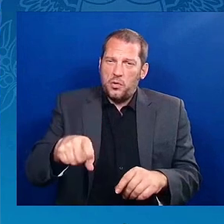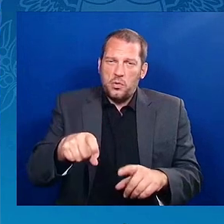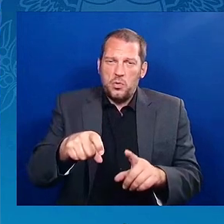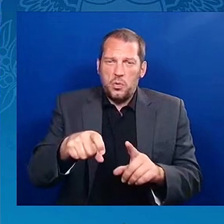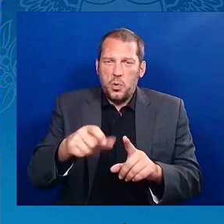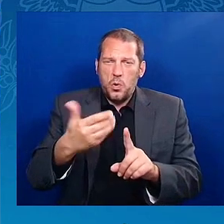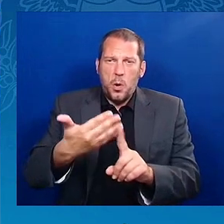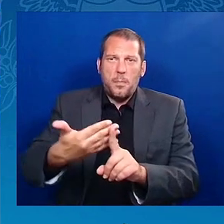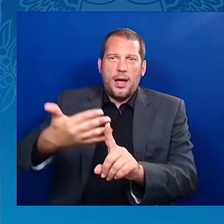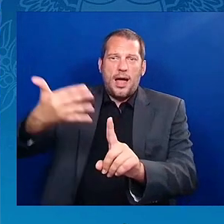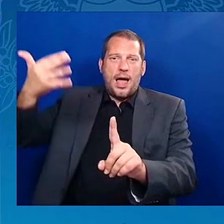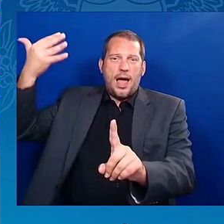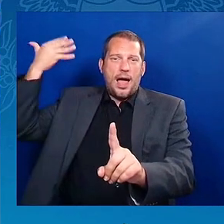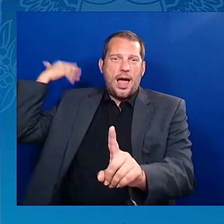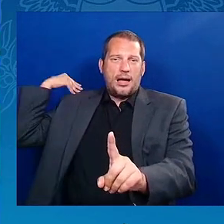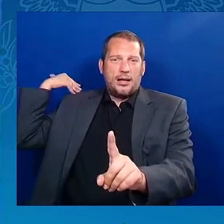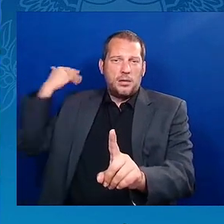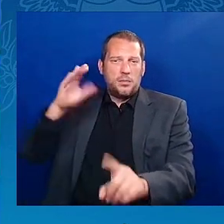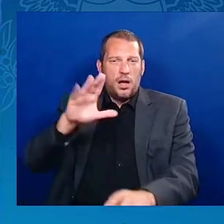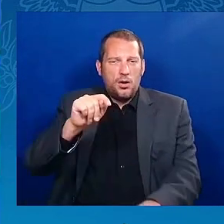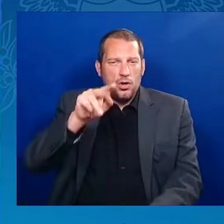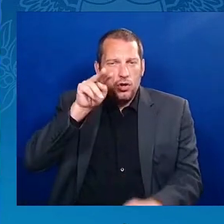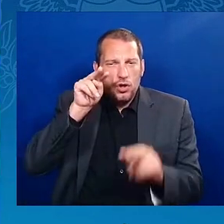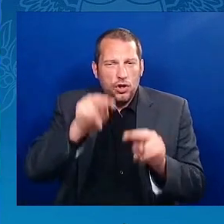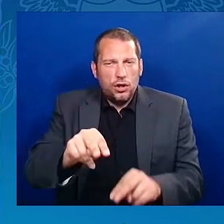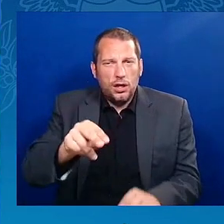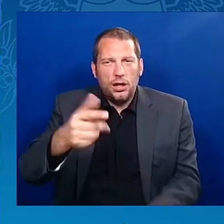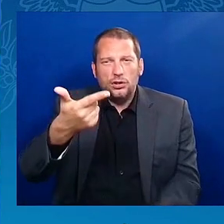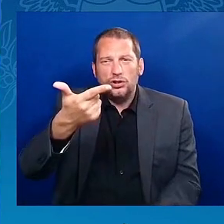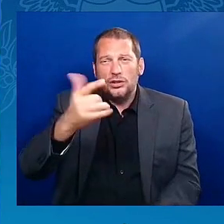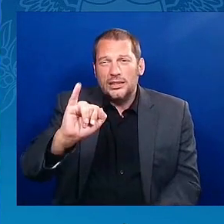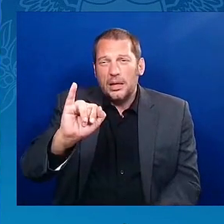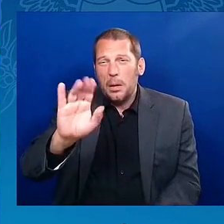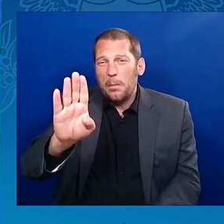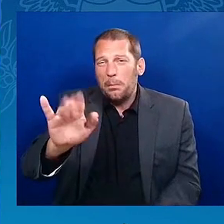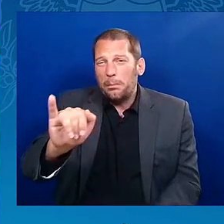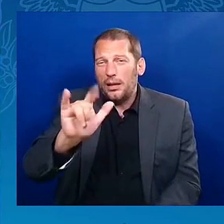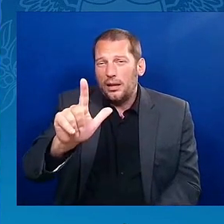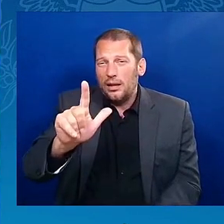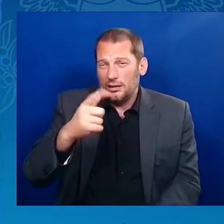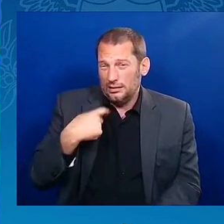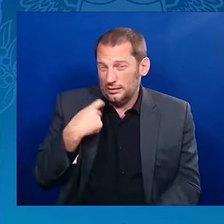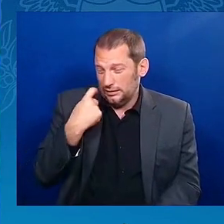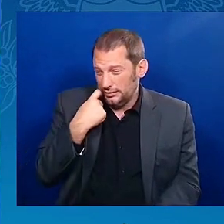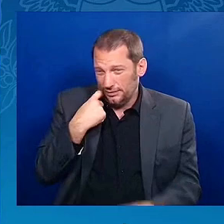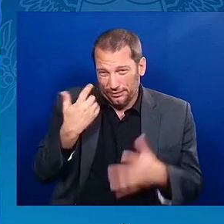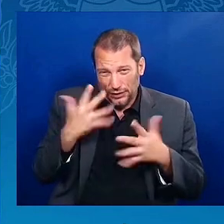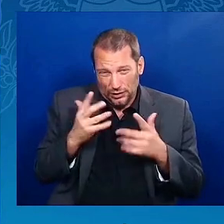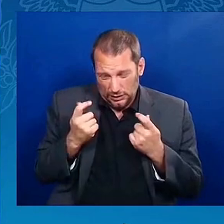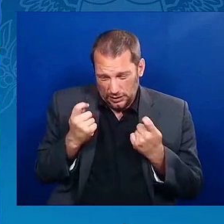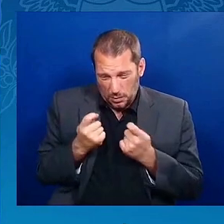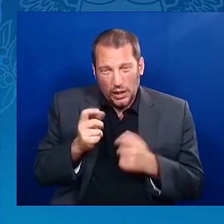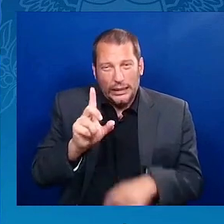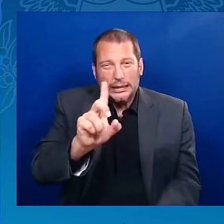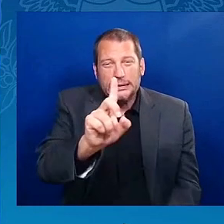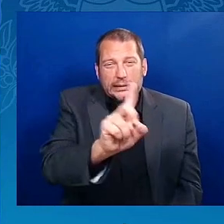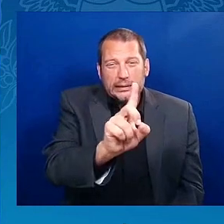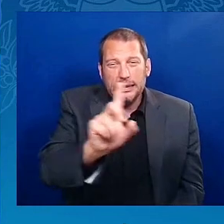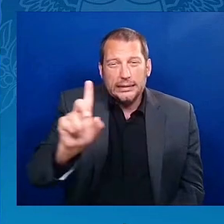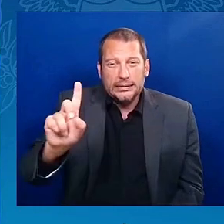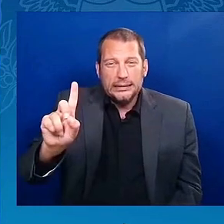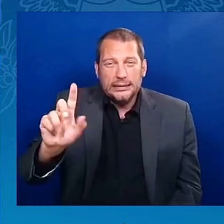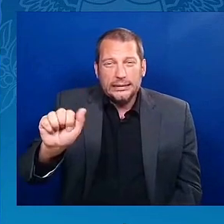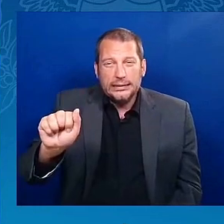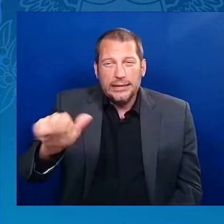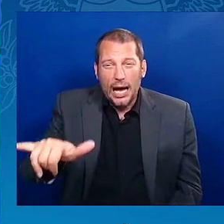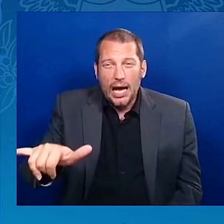just celebrated, we just celebrated D-Day. So remember that we call them the greatest